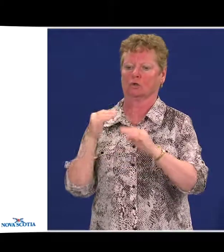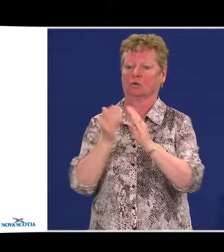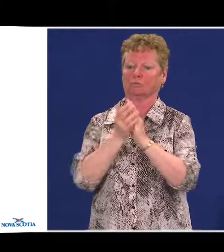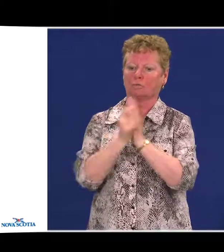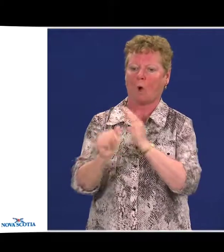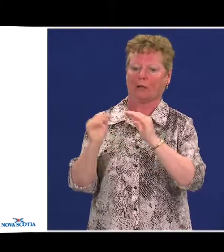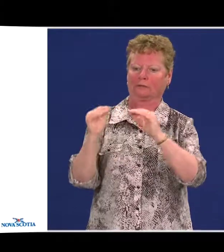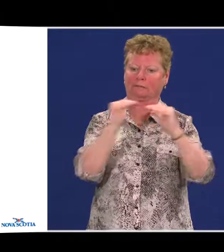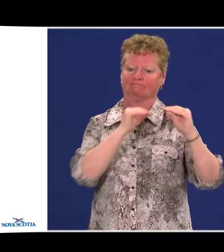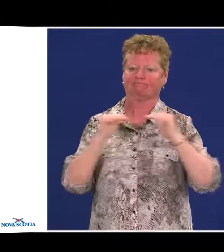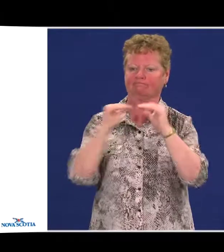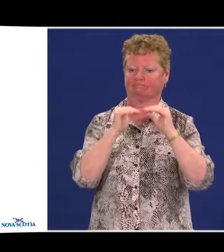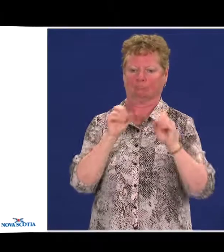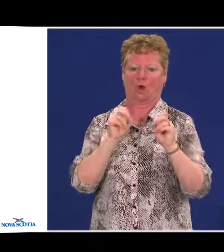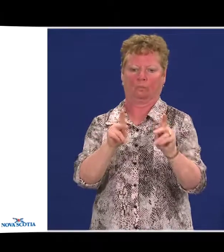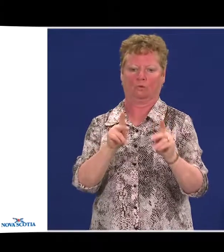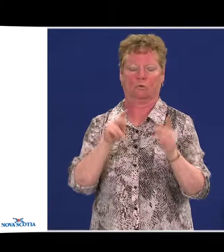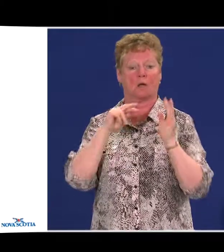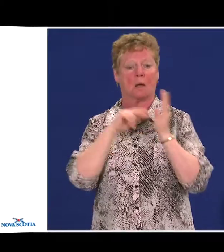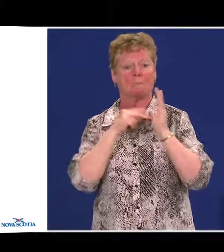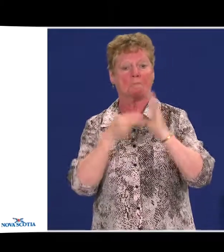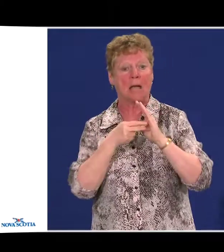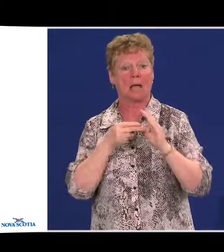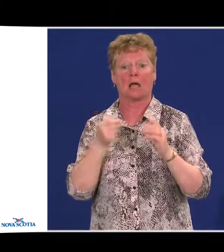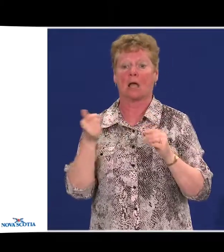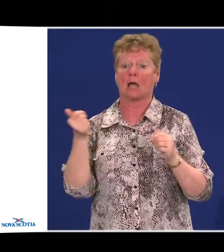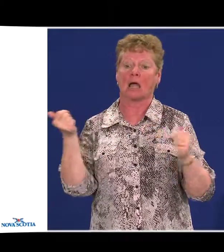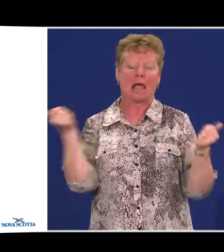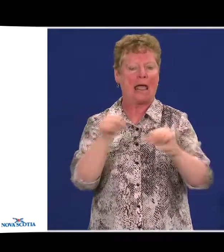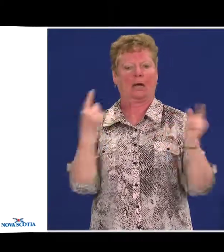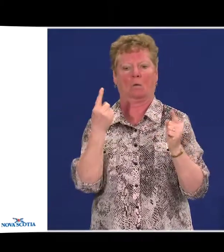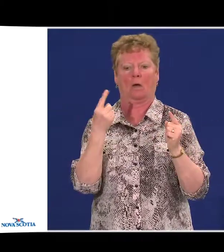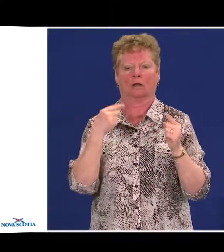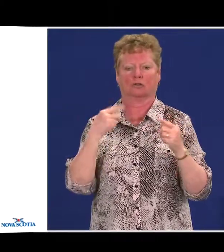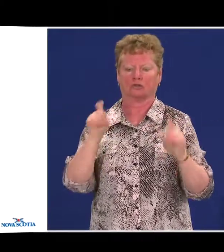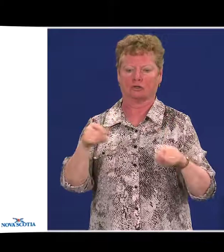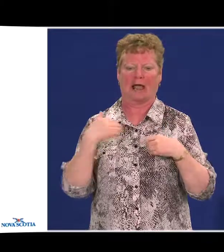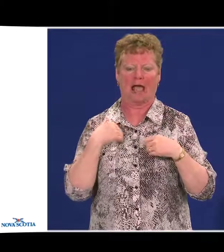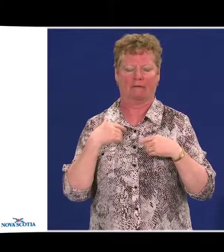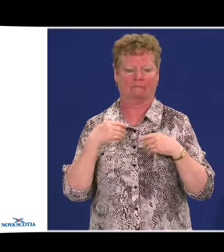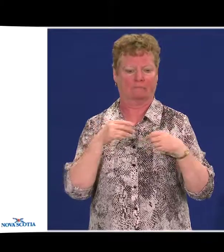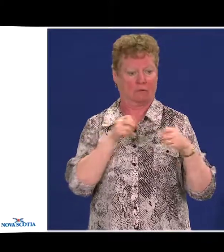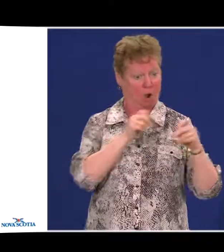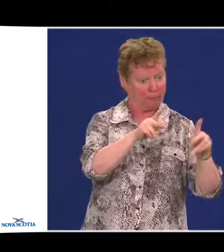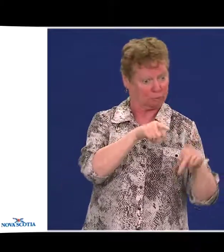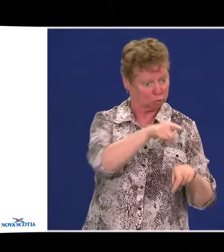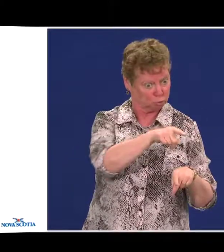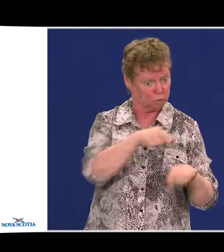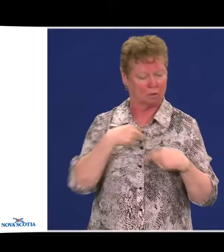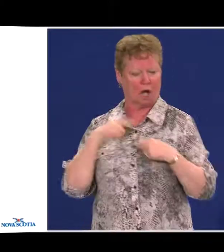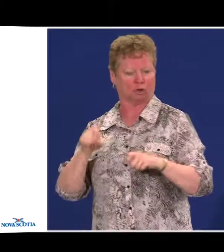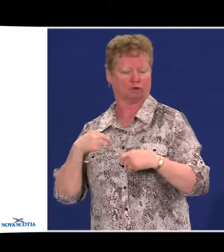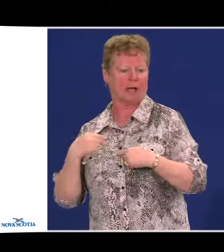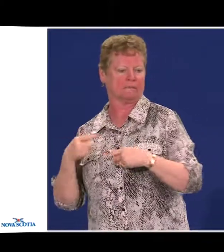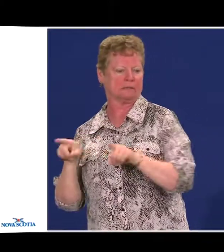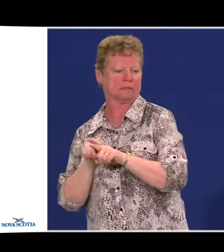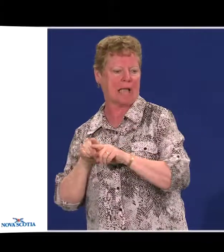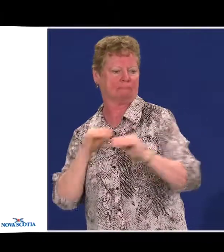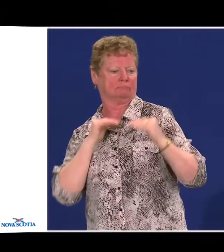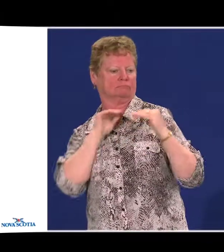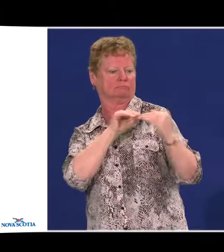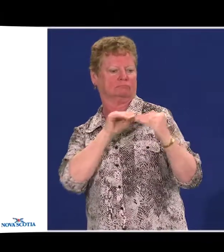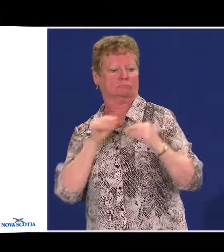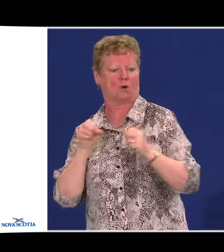Meaning that everybody has the same opportunities to participate and that there's